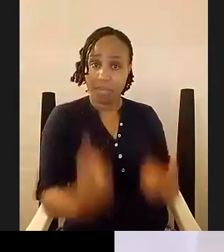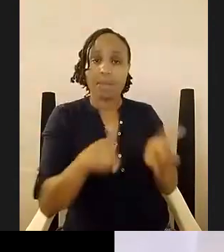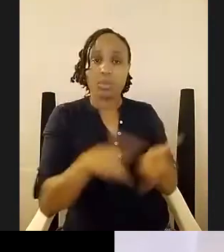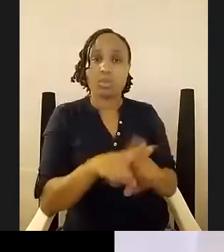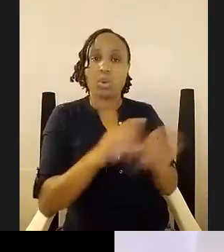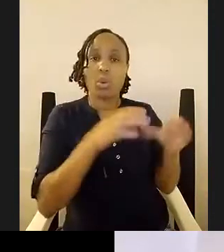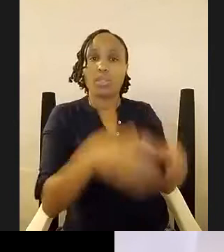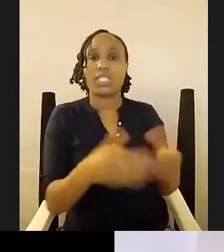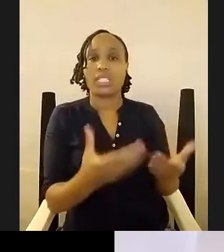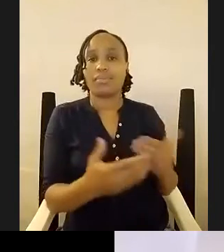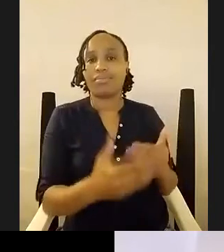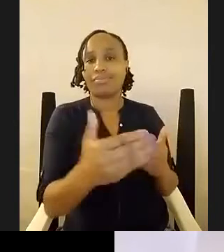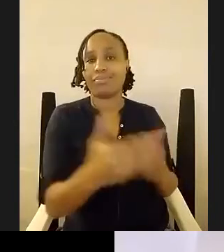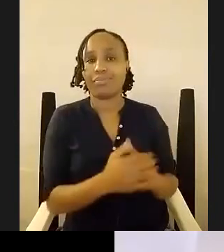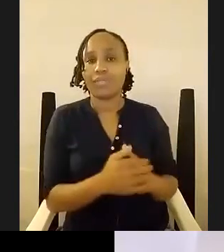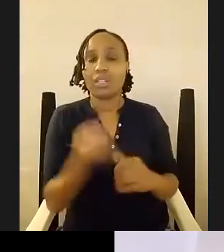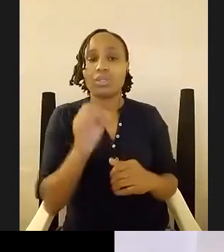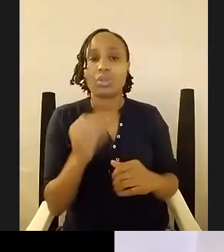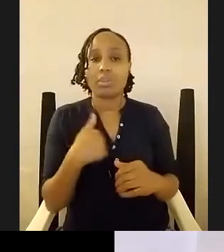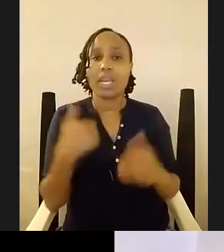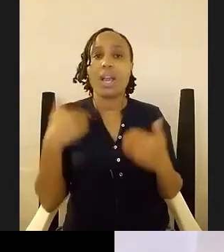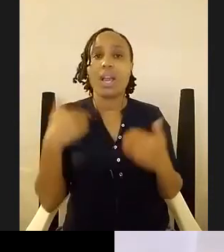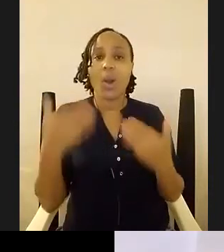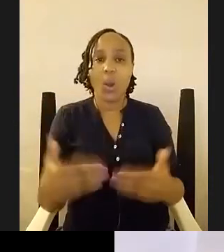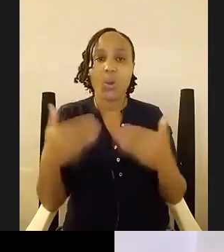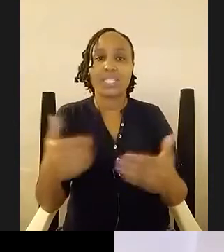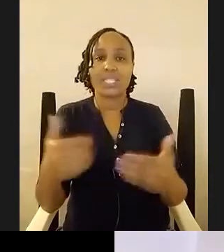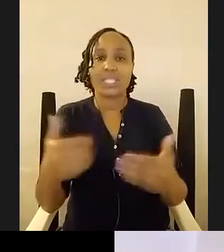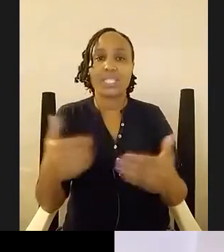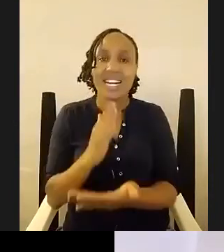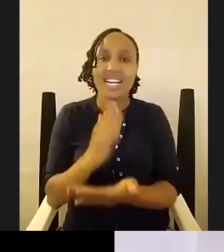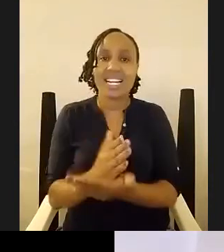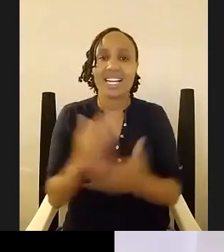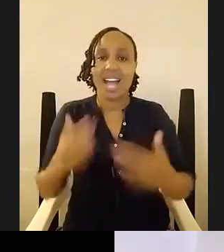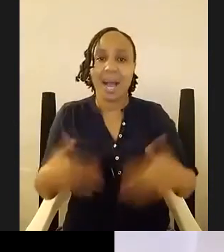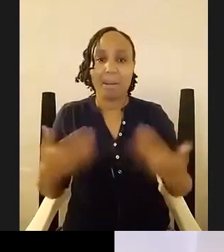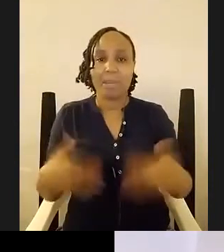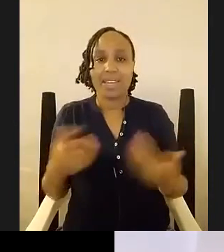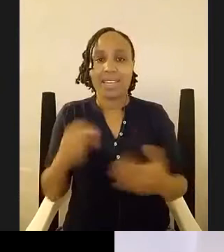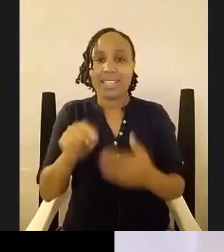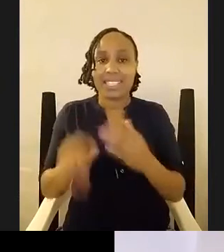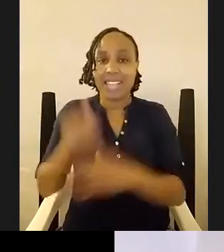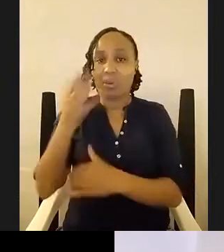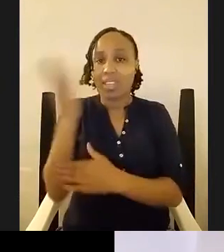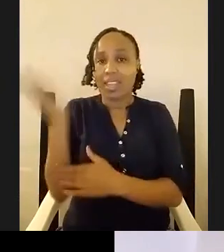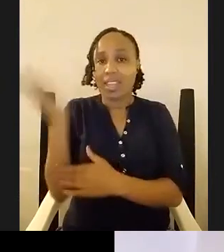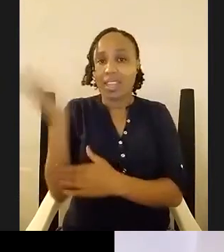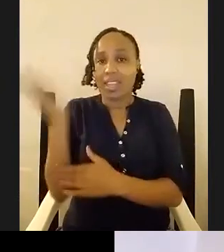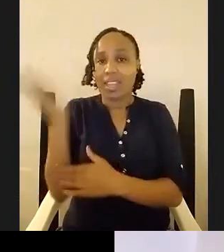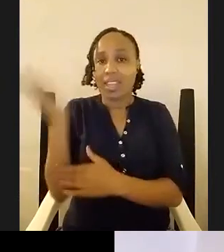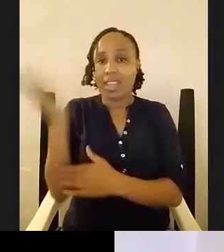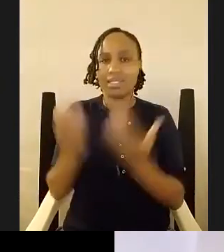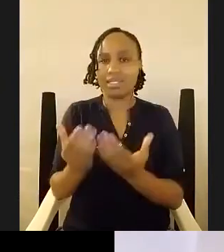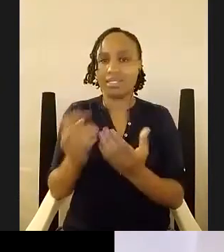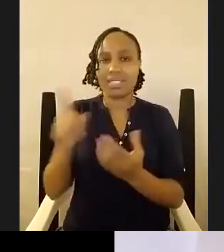so i'm always i'm i'm really really happy that this is out in the world because it doesn't not a standard but it